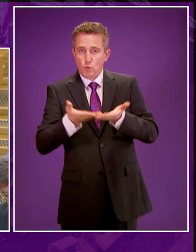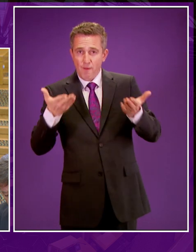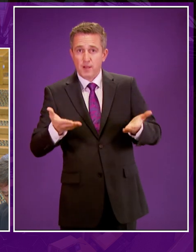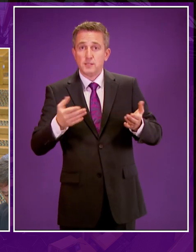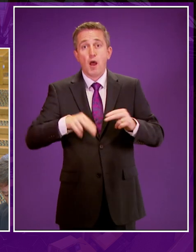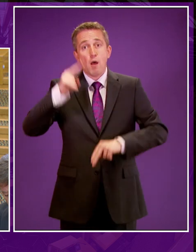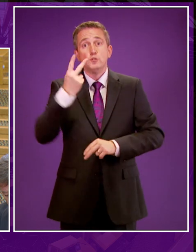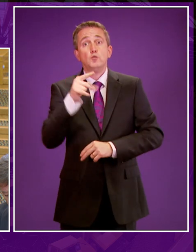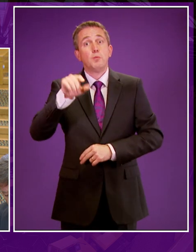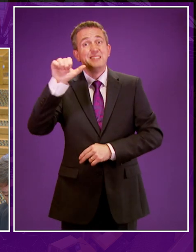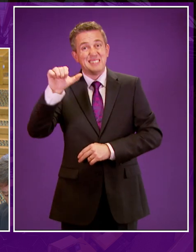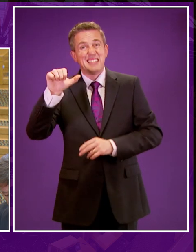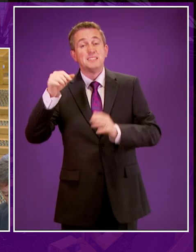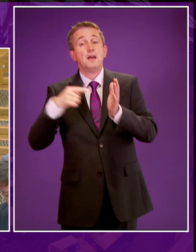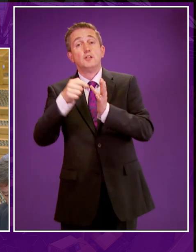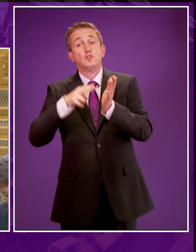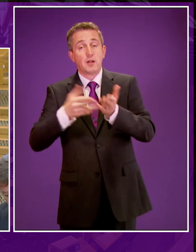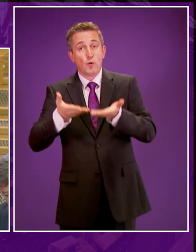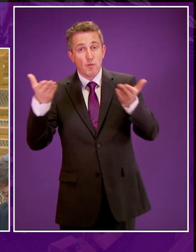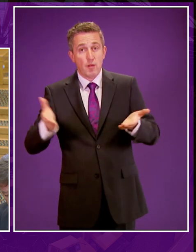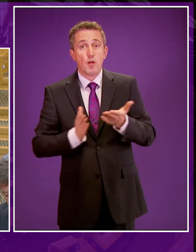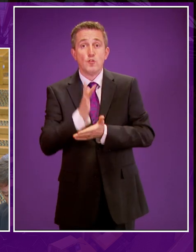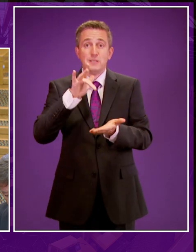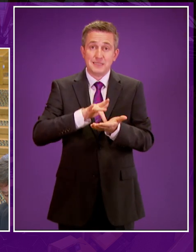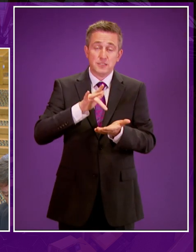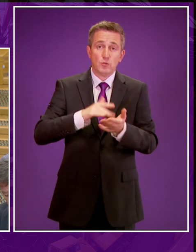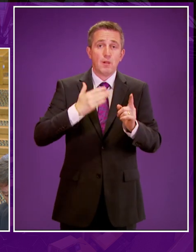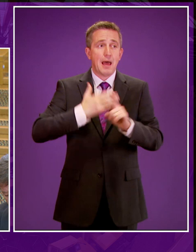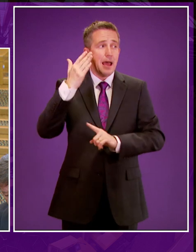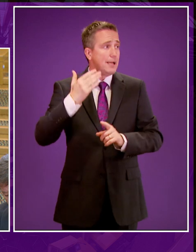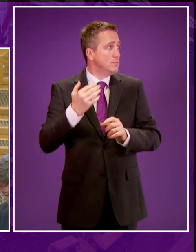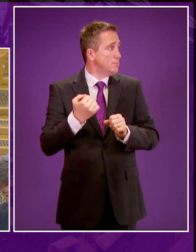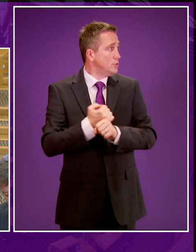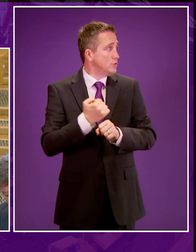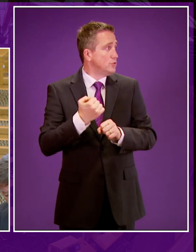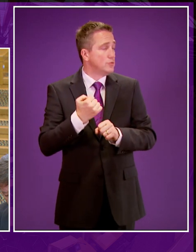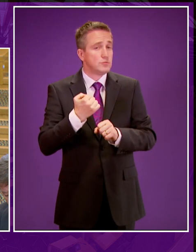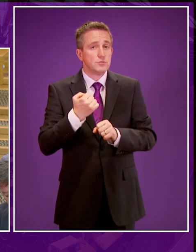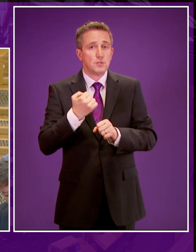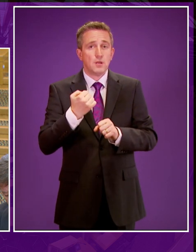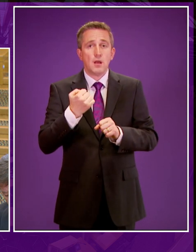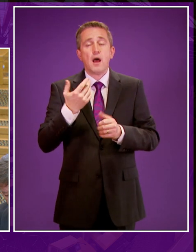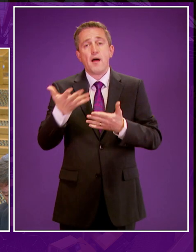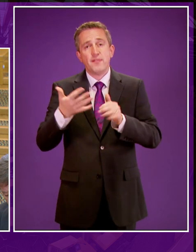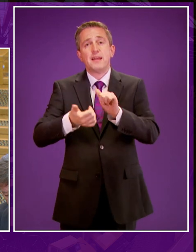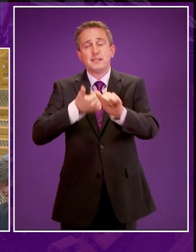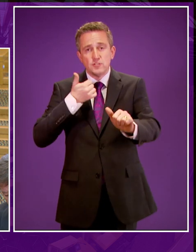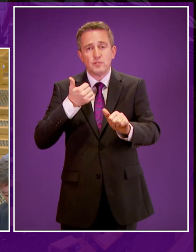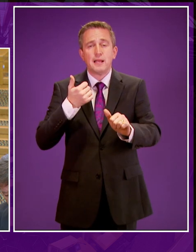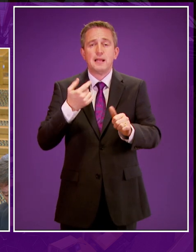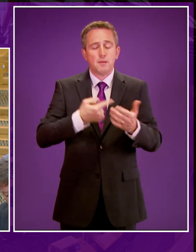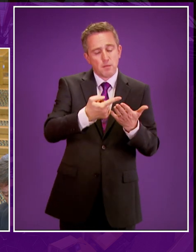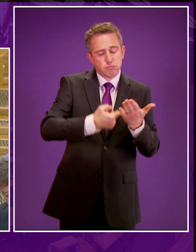to 2.6 megatons of CO2 equivalent under central and high production scenarios, depending on the scale of the industry and the extent of